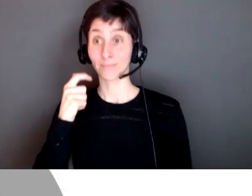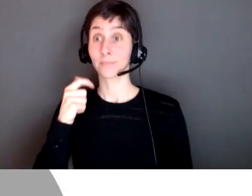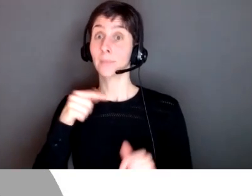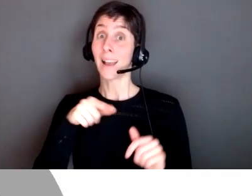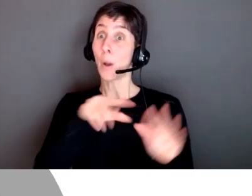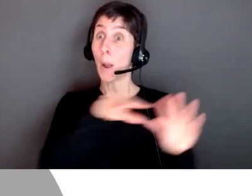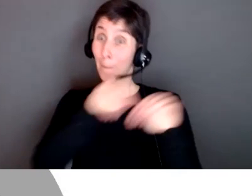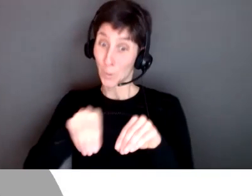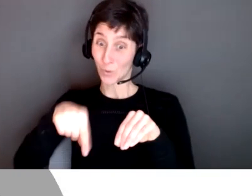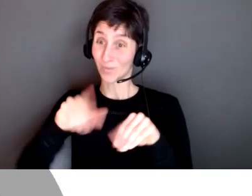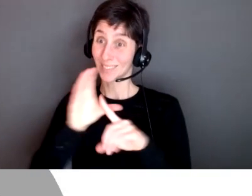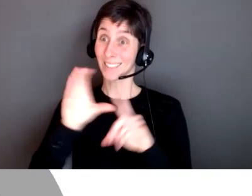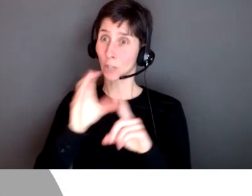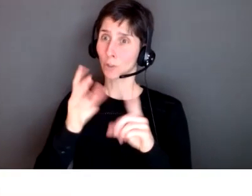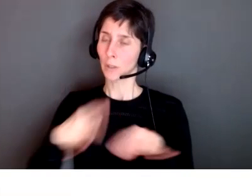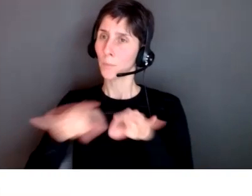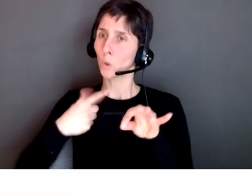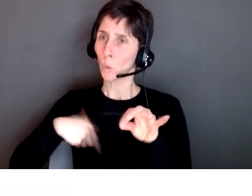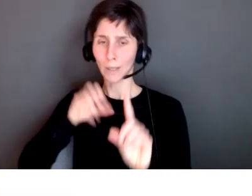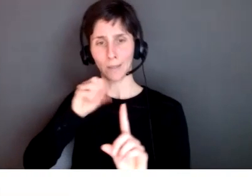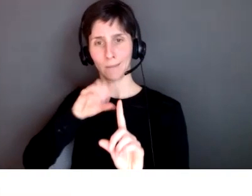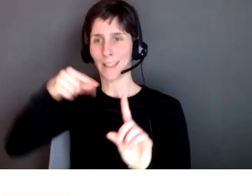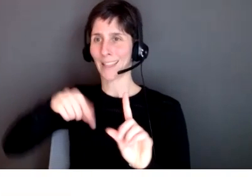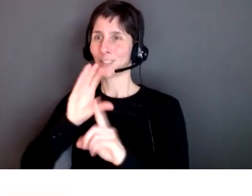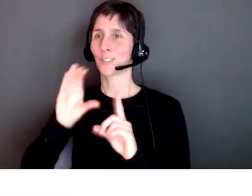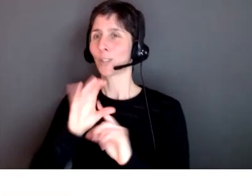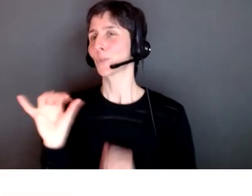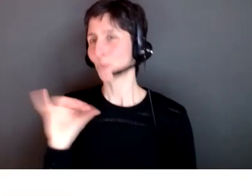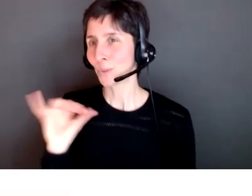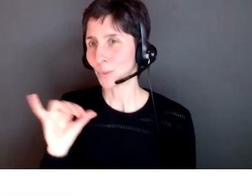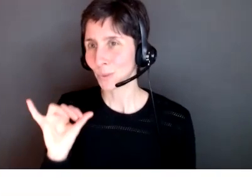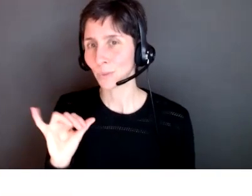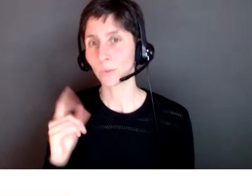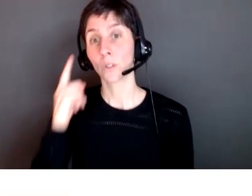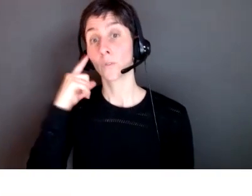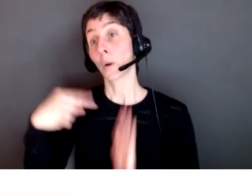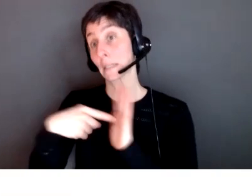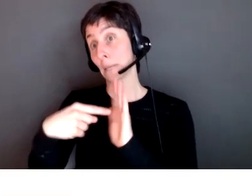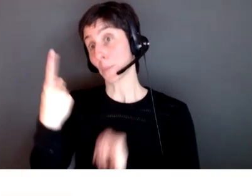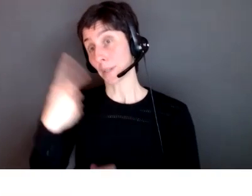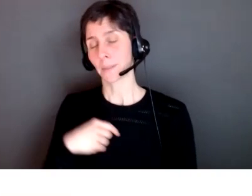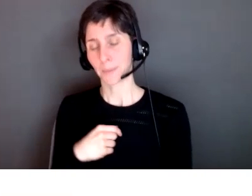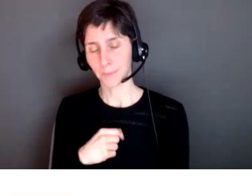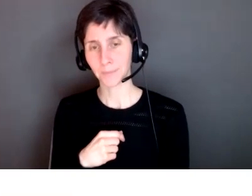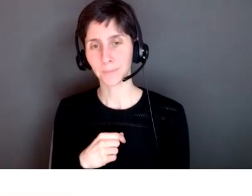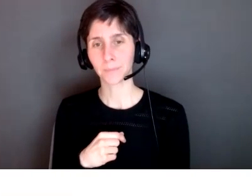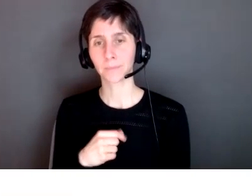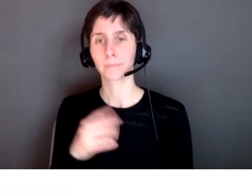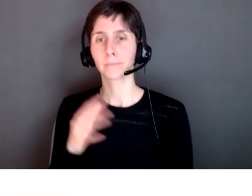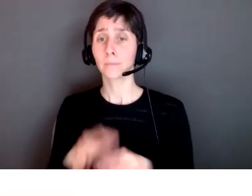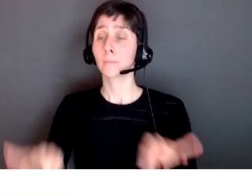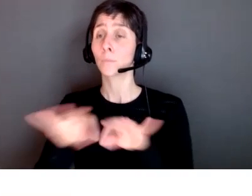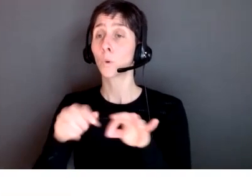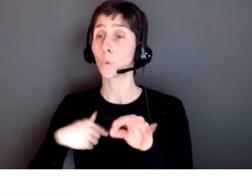are immersed an example that i thought of is that we need to teach students idioms